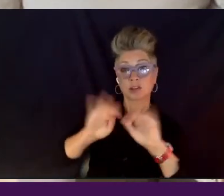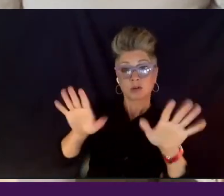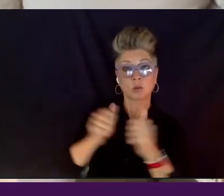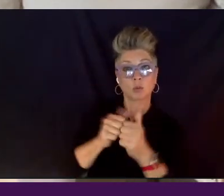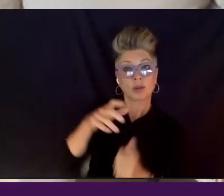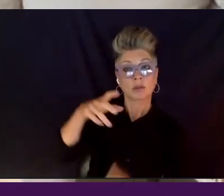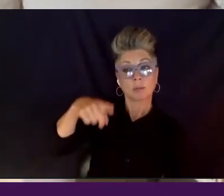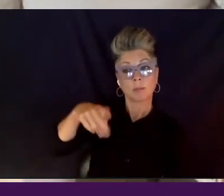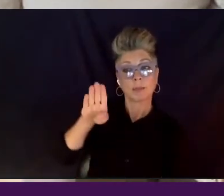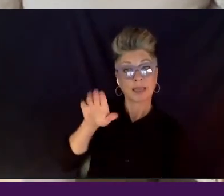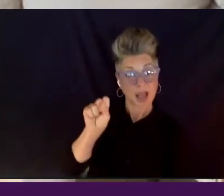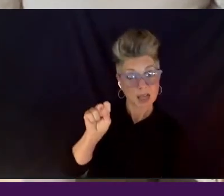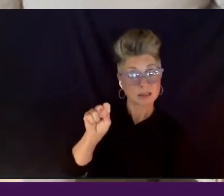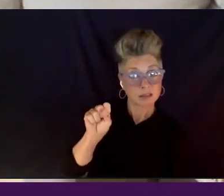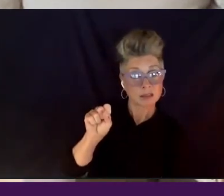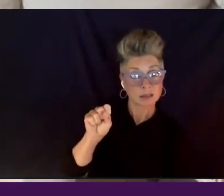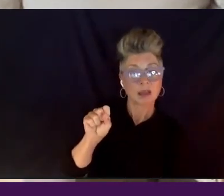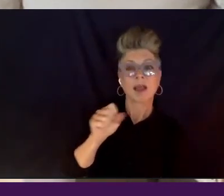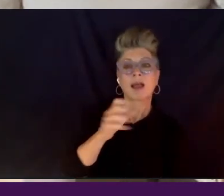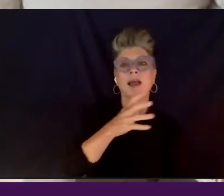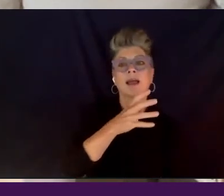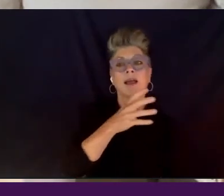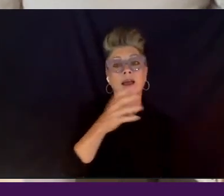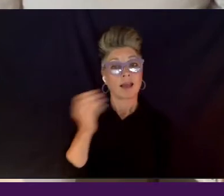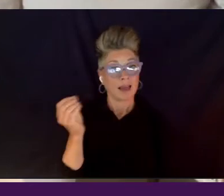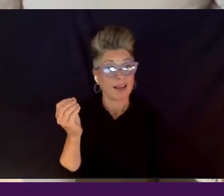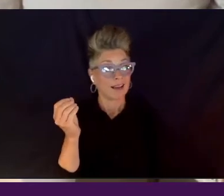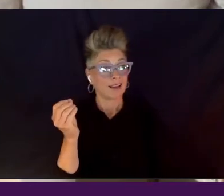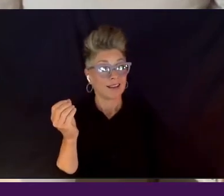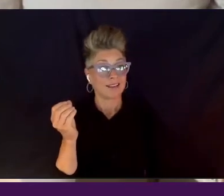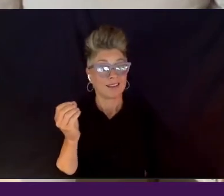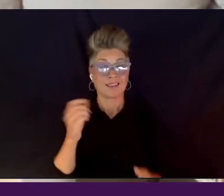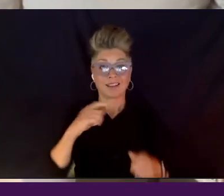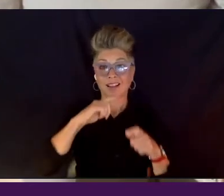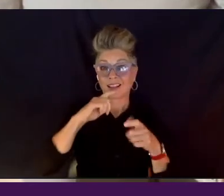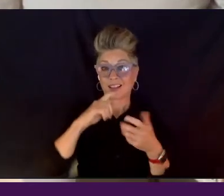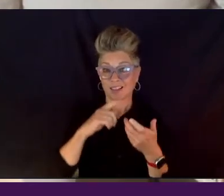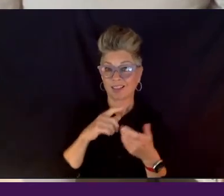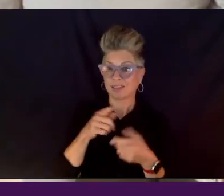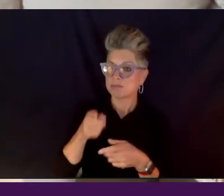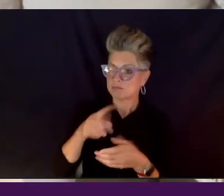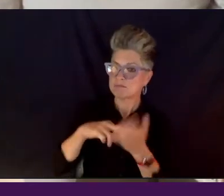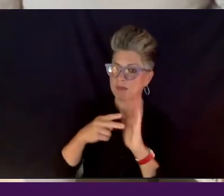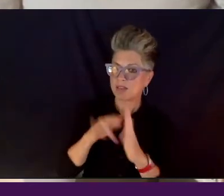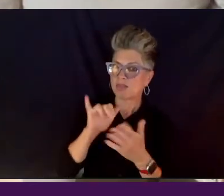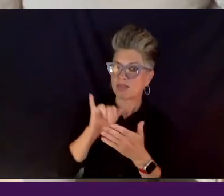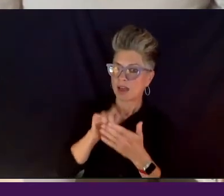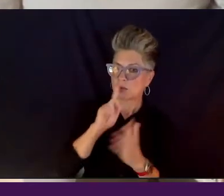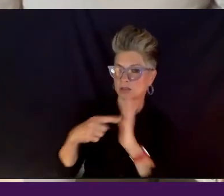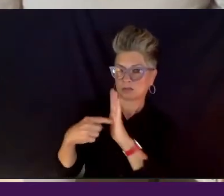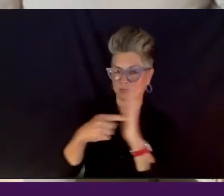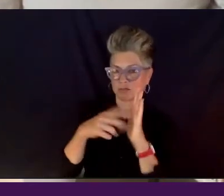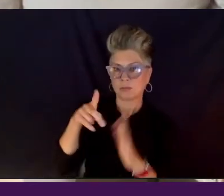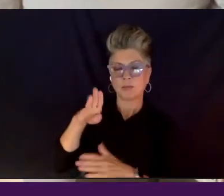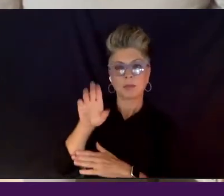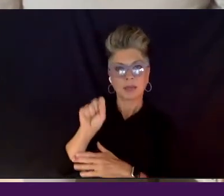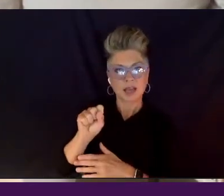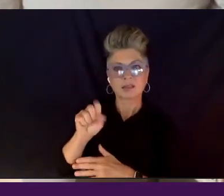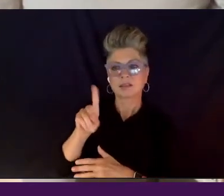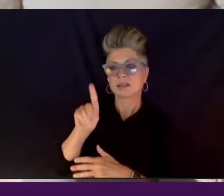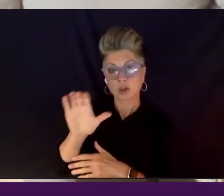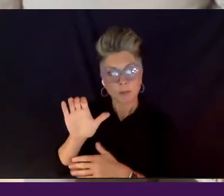um, PBS distribution and, um, bring the film to, uh, PBS Documentaries, um, Amazon, uh,